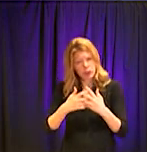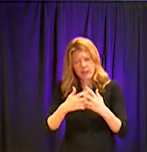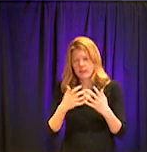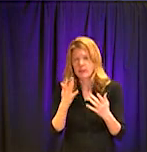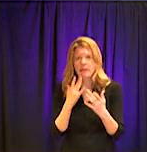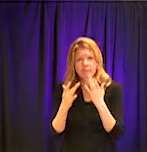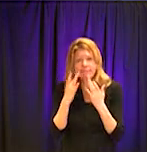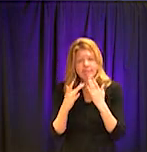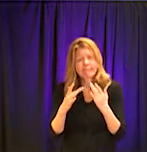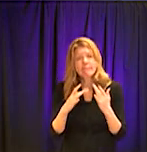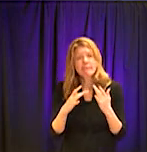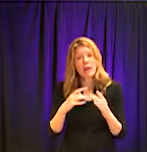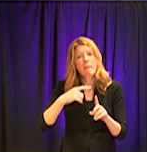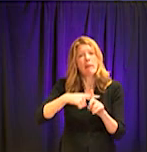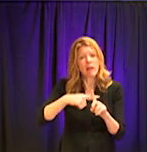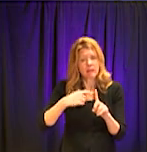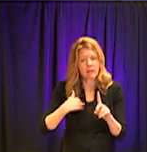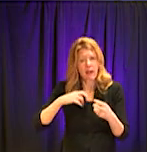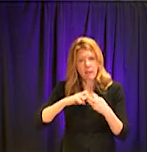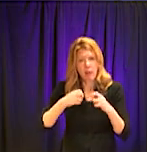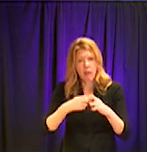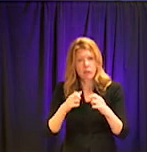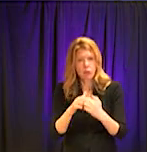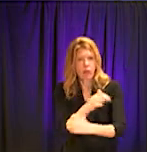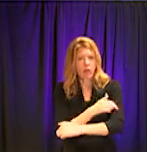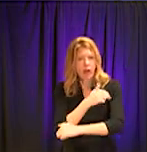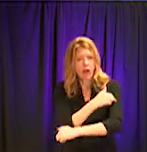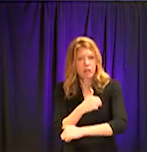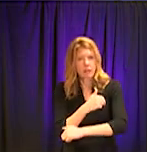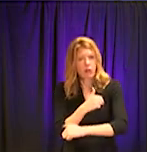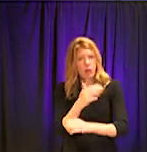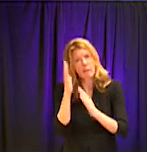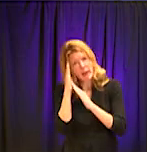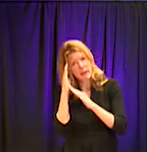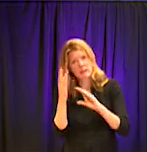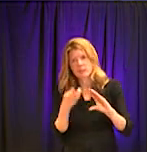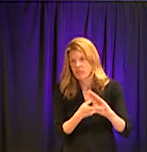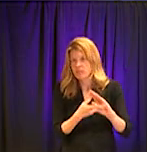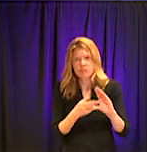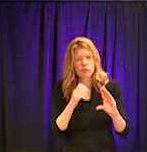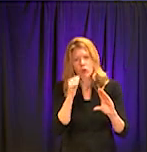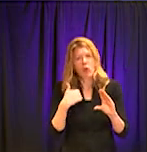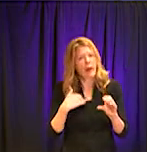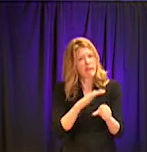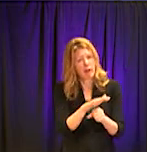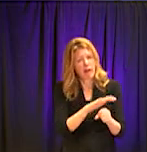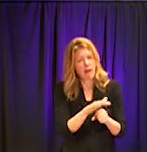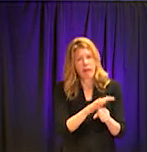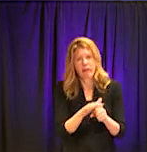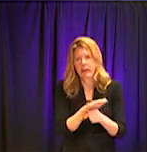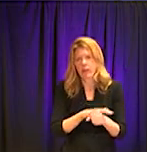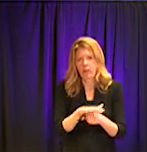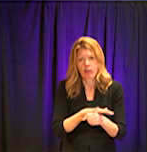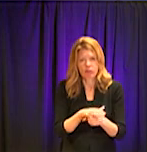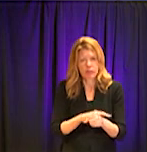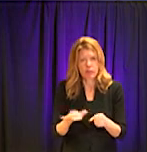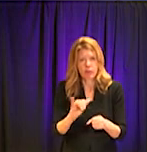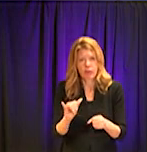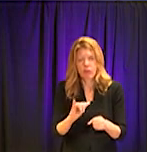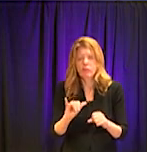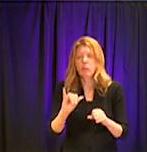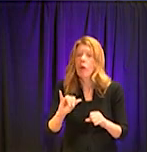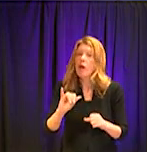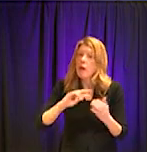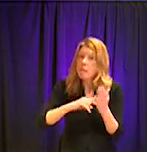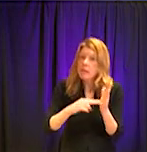beds. And that's why we're trying to spare beds for folks who are truly, truly ill. And so, you know, folks who can manage